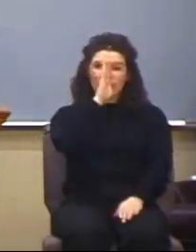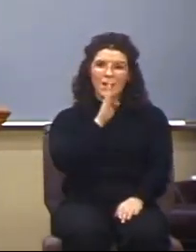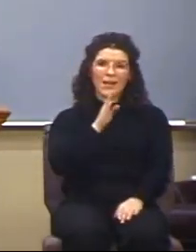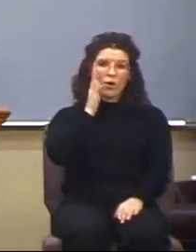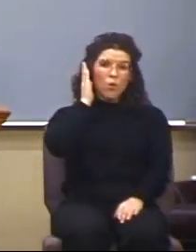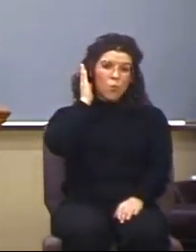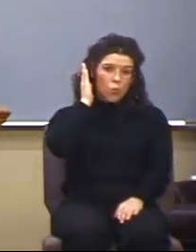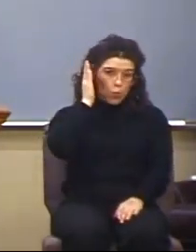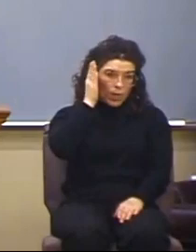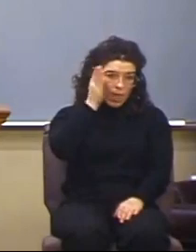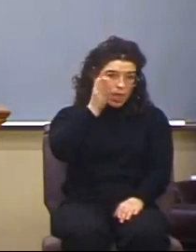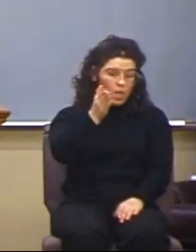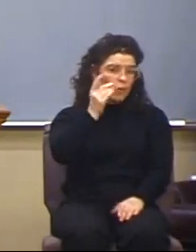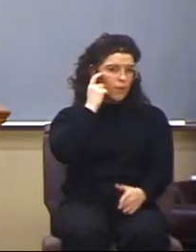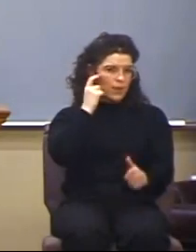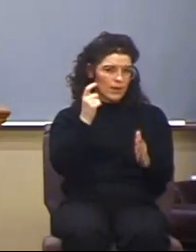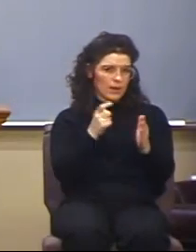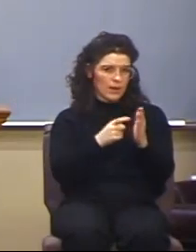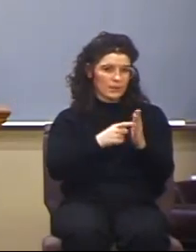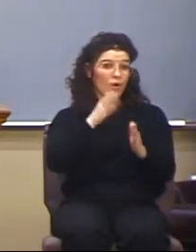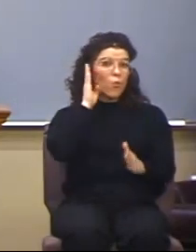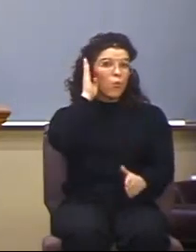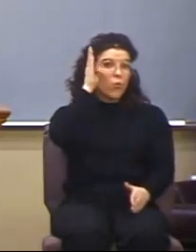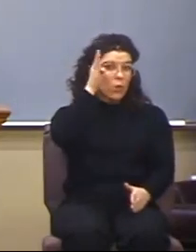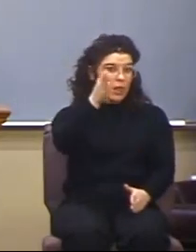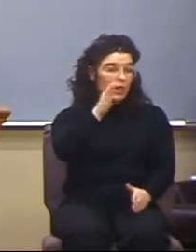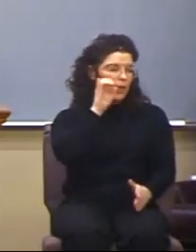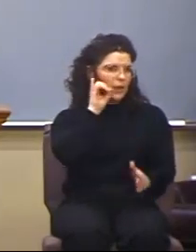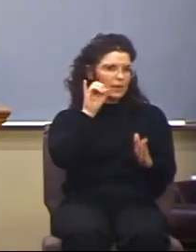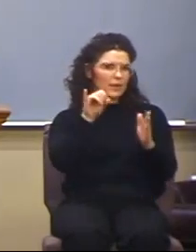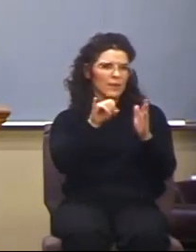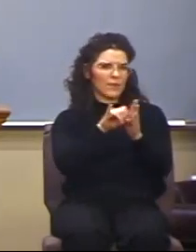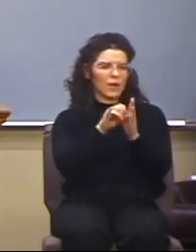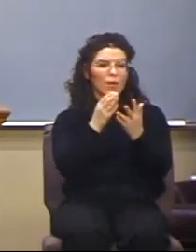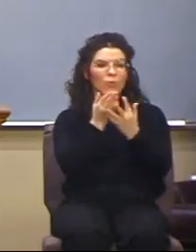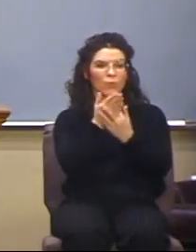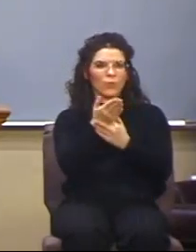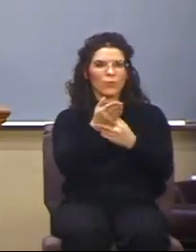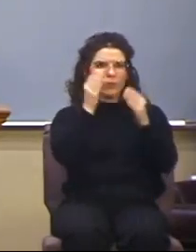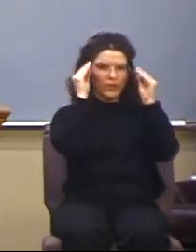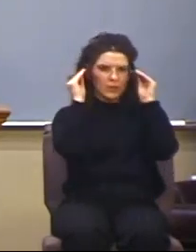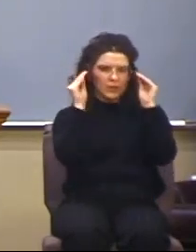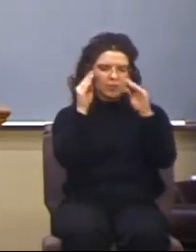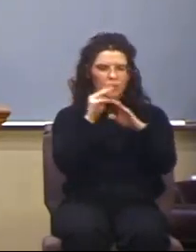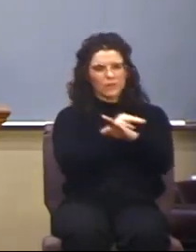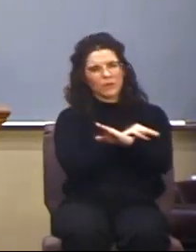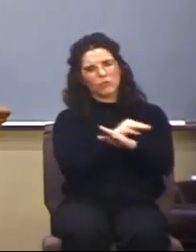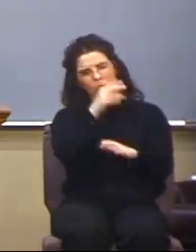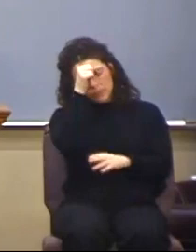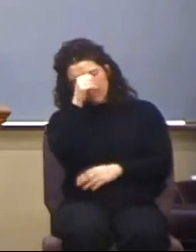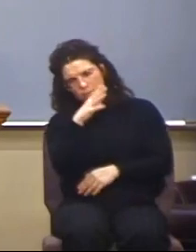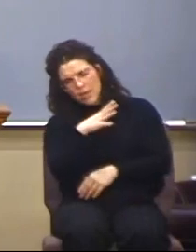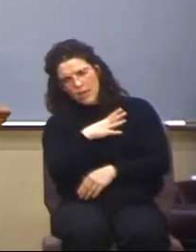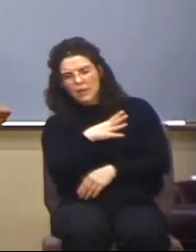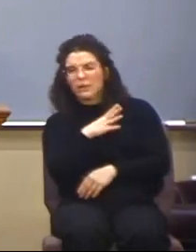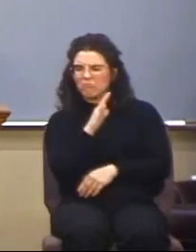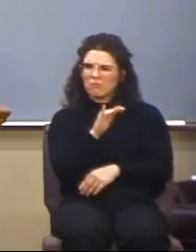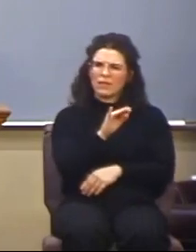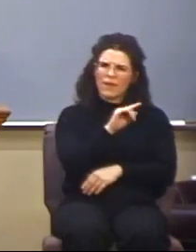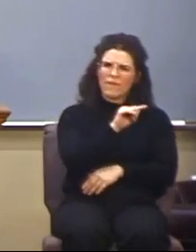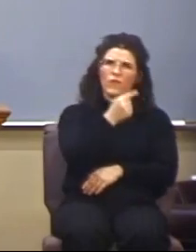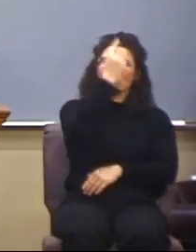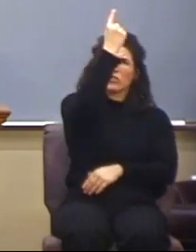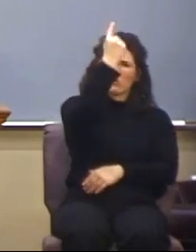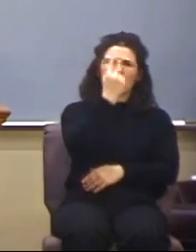recognize and identify through the teaching ministries of men that that first